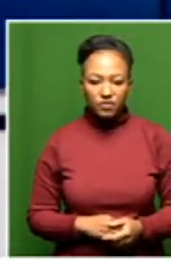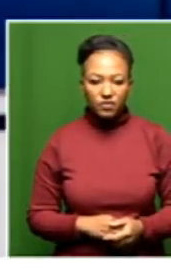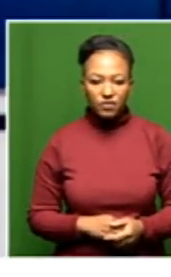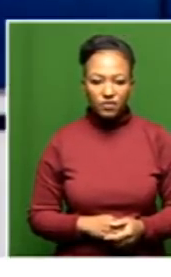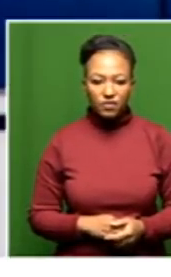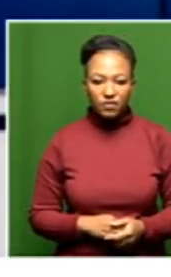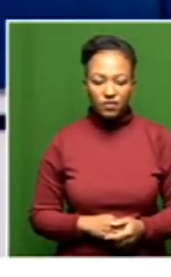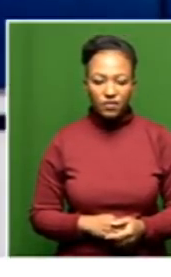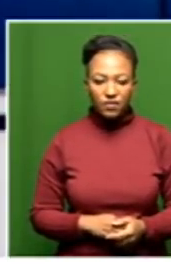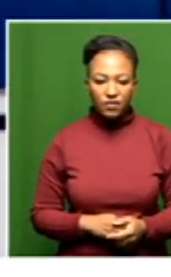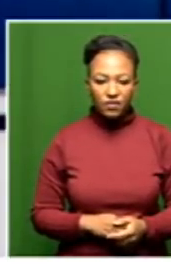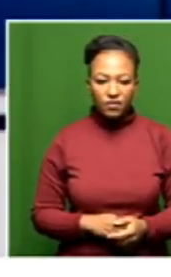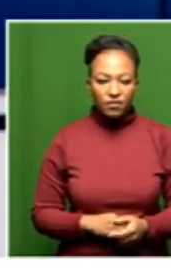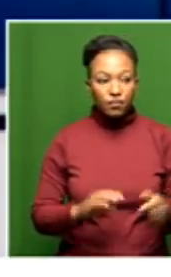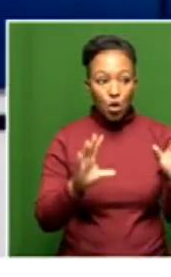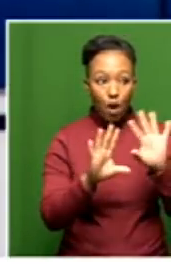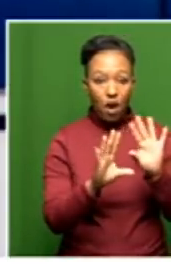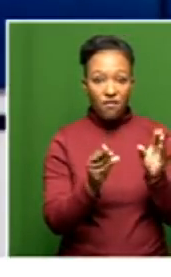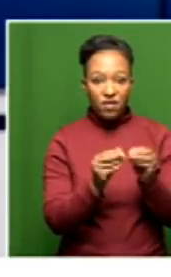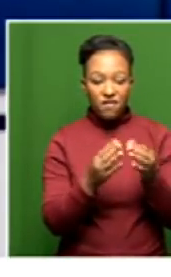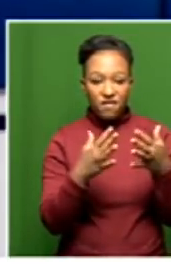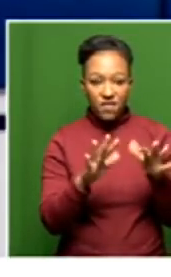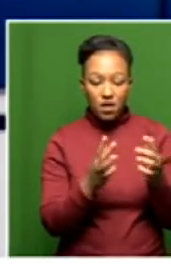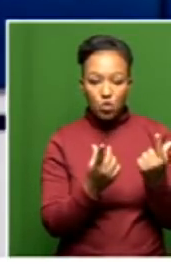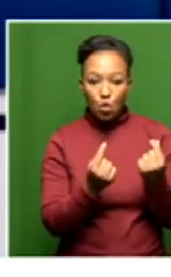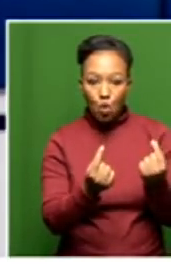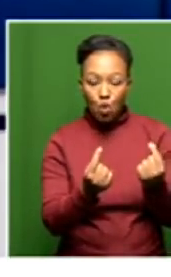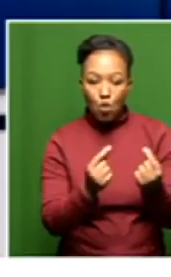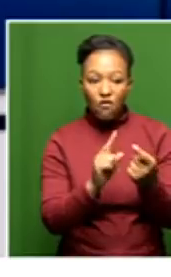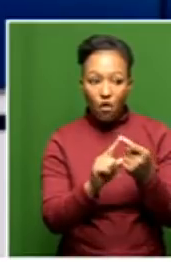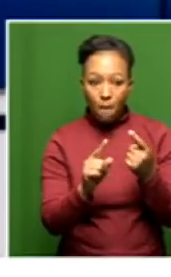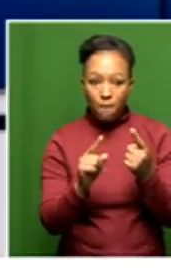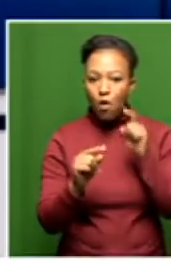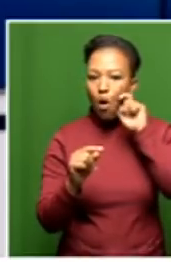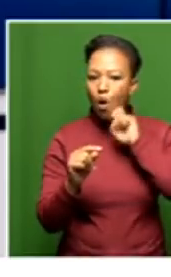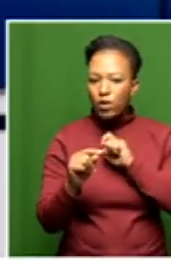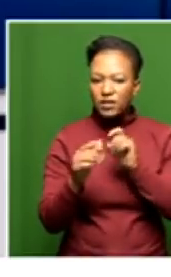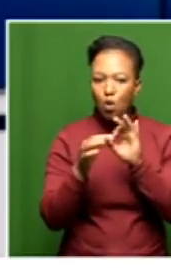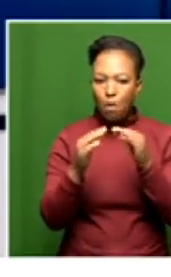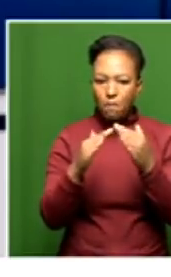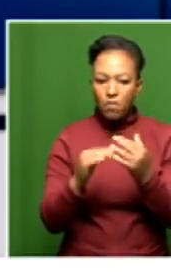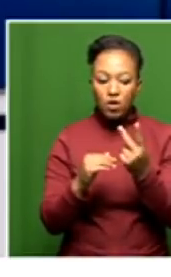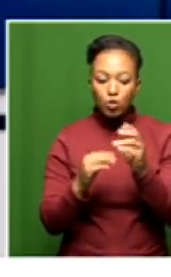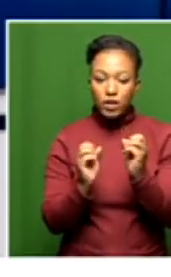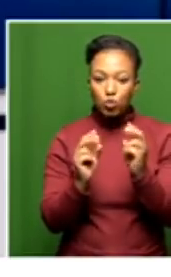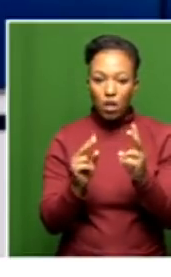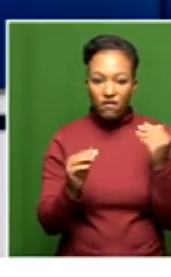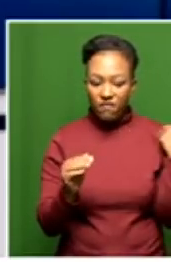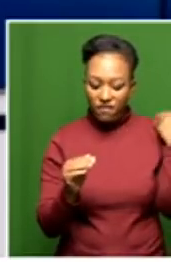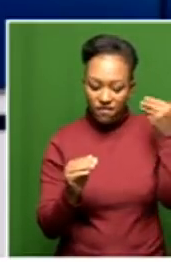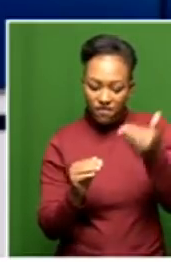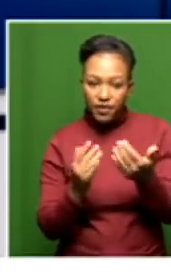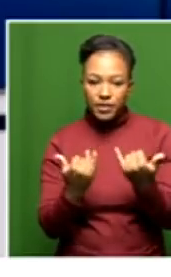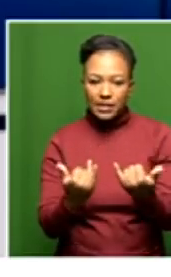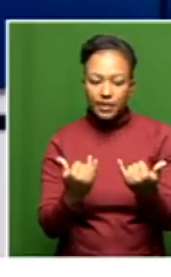Everything that has been done from that facility from 2012 until this day shows